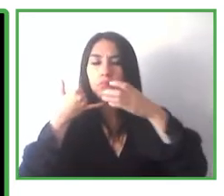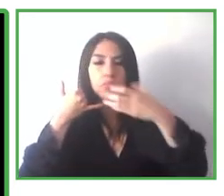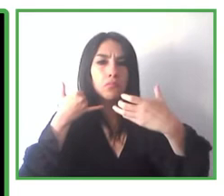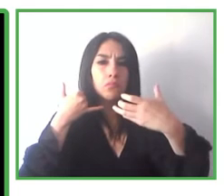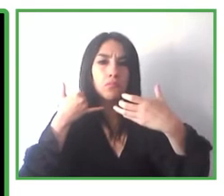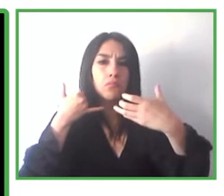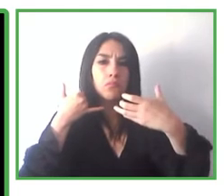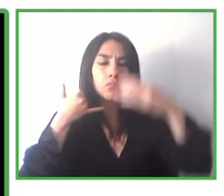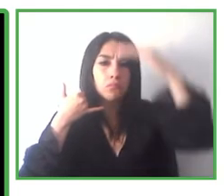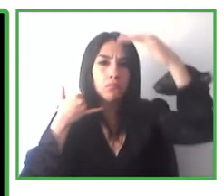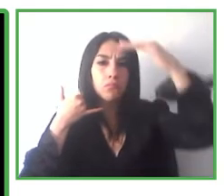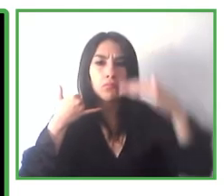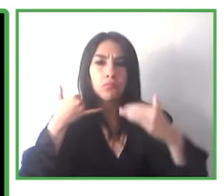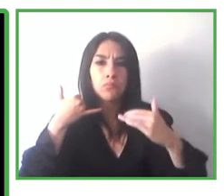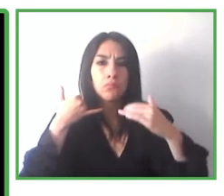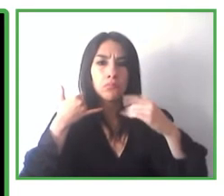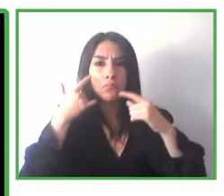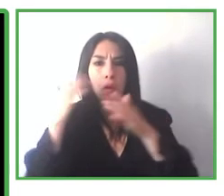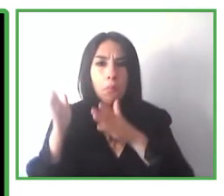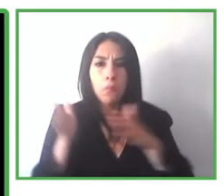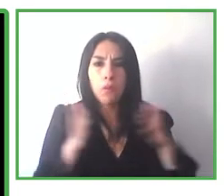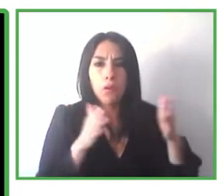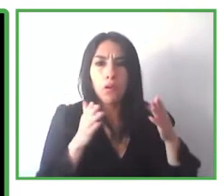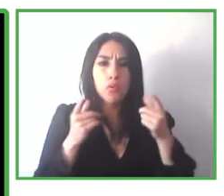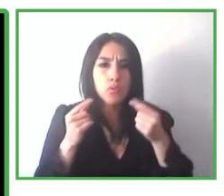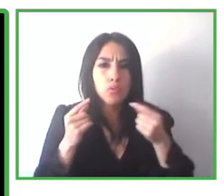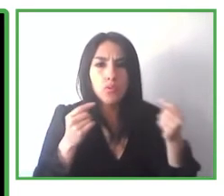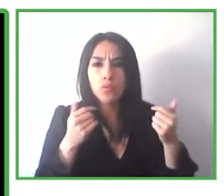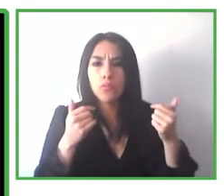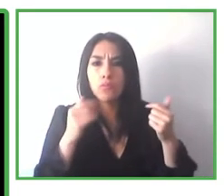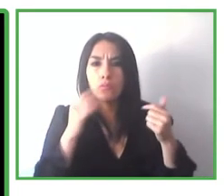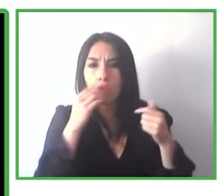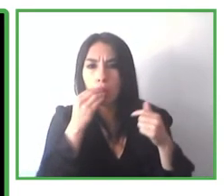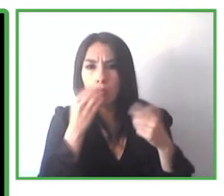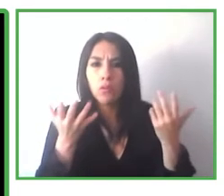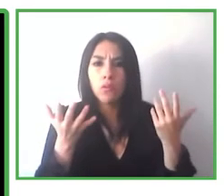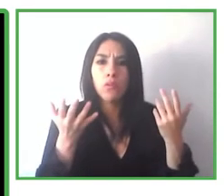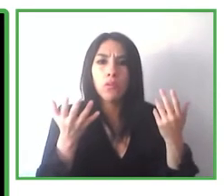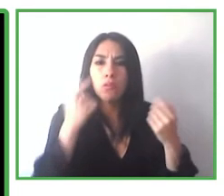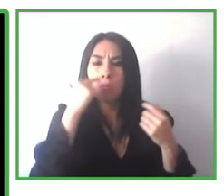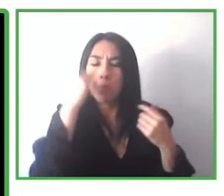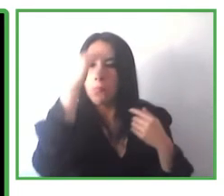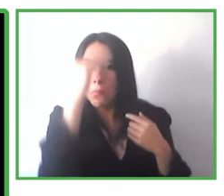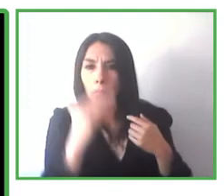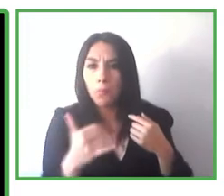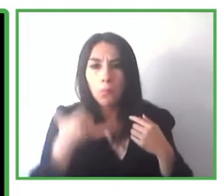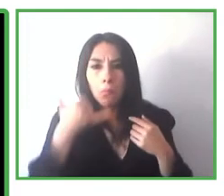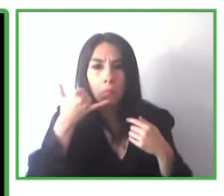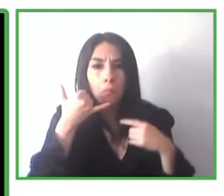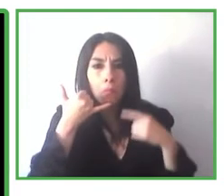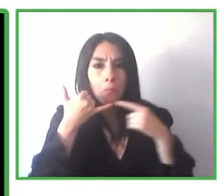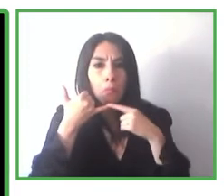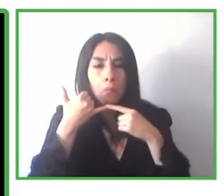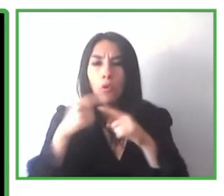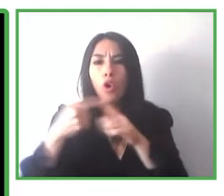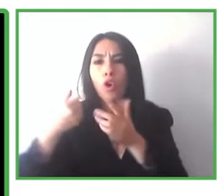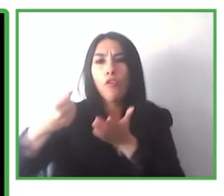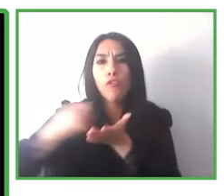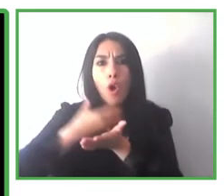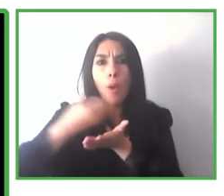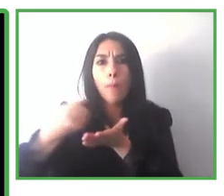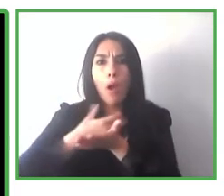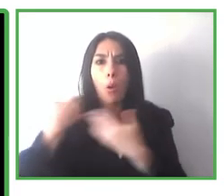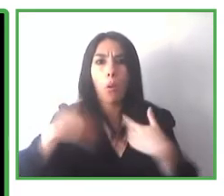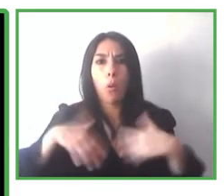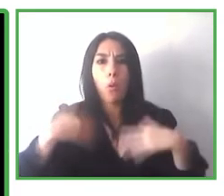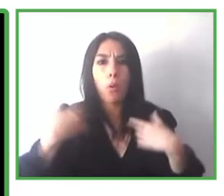to be able to locate the package in the supermarket. So thank you very much for your time. Thank you very